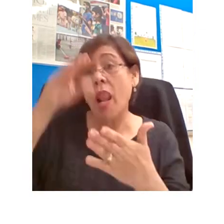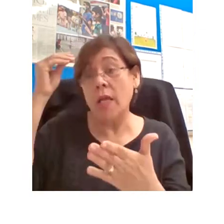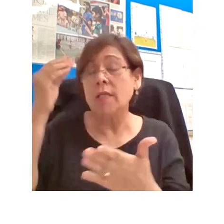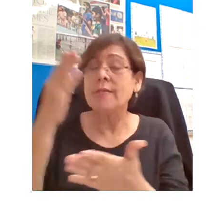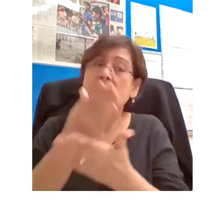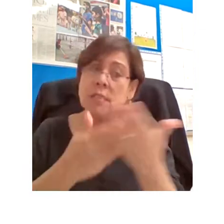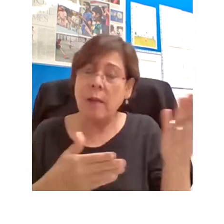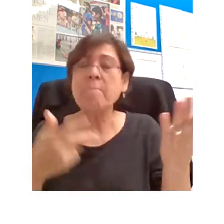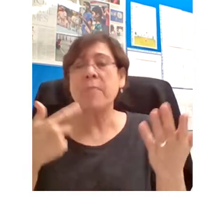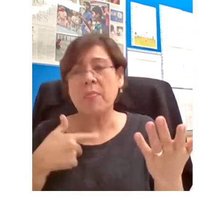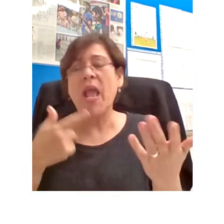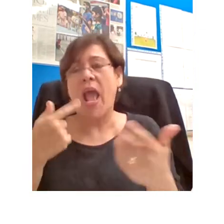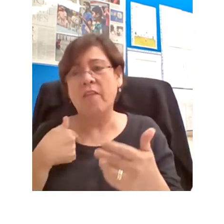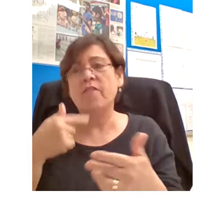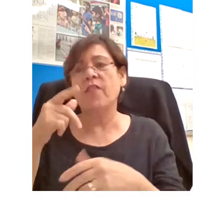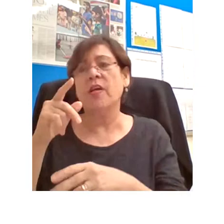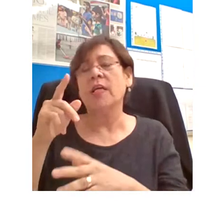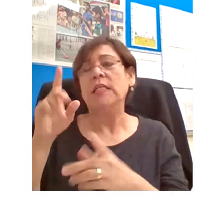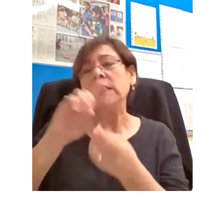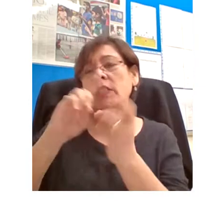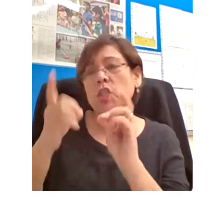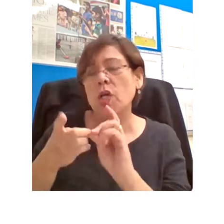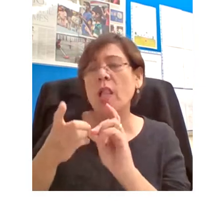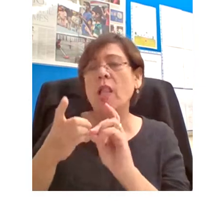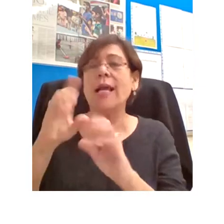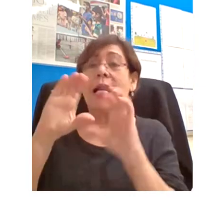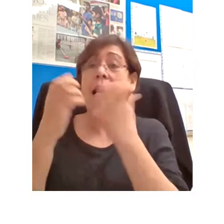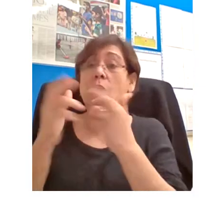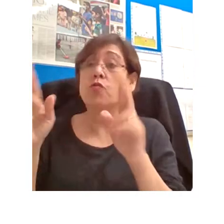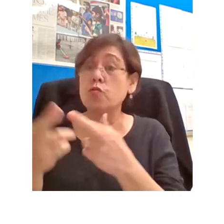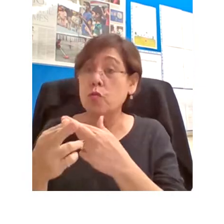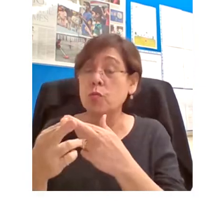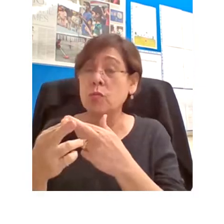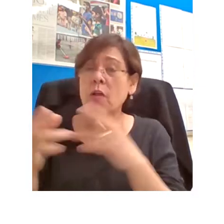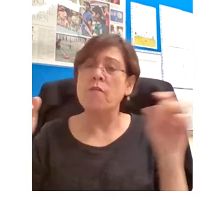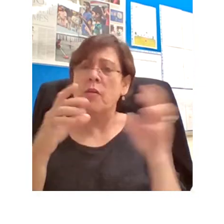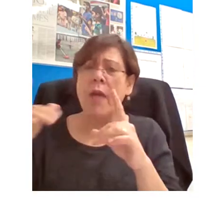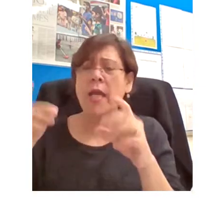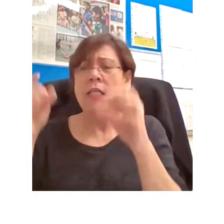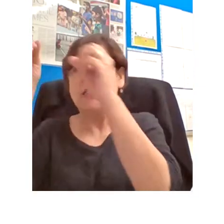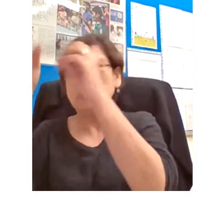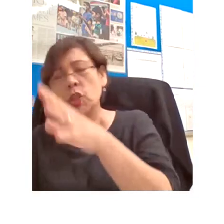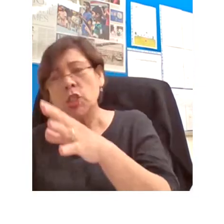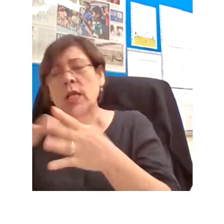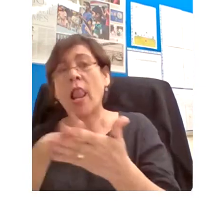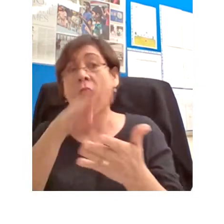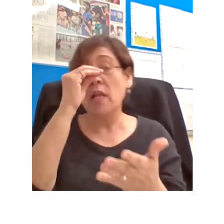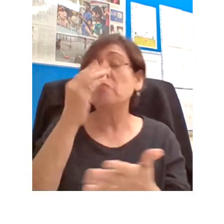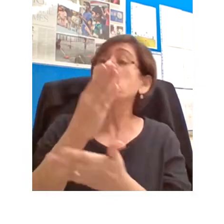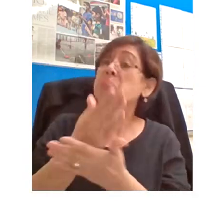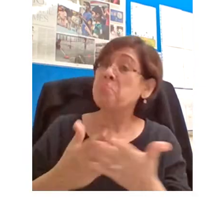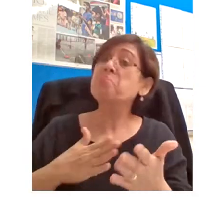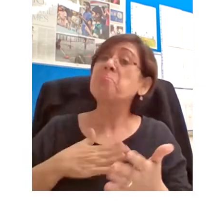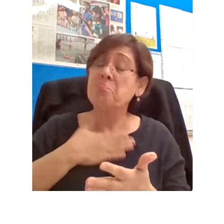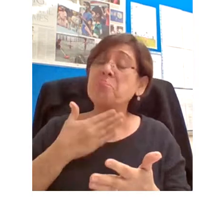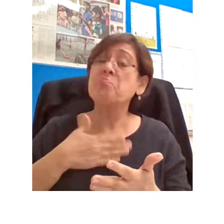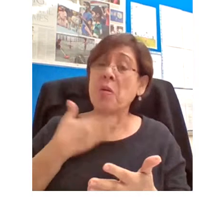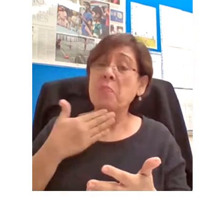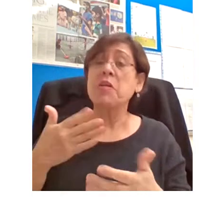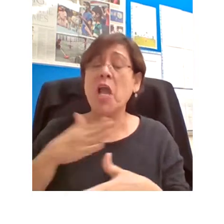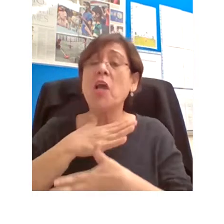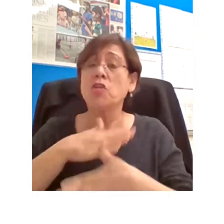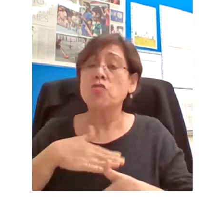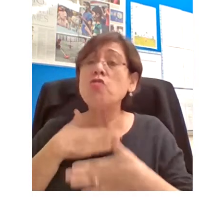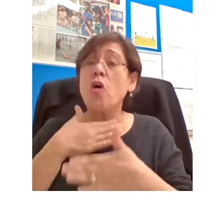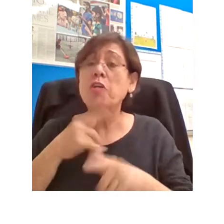classroom. Feedback from teachers and learners has been mixed. Some have thoroughly enjoyed the freedom and flexibility afforded by